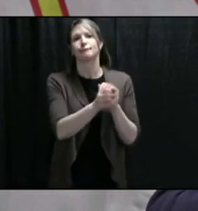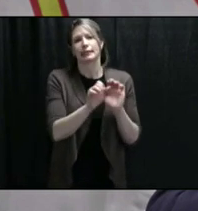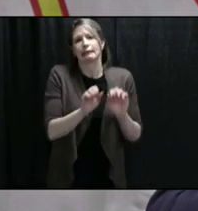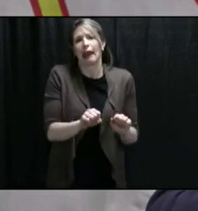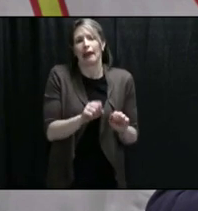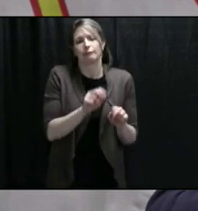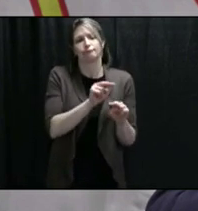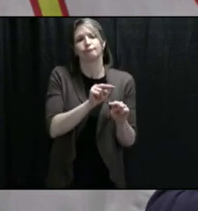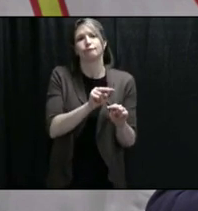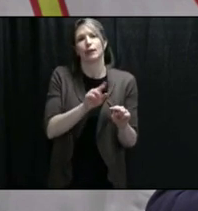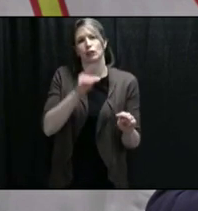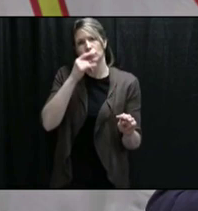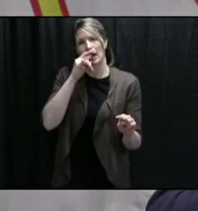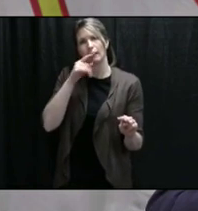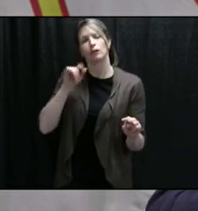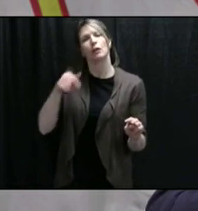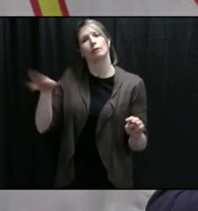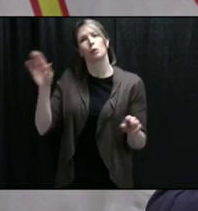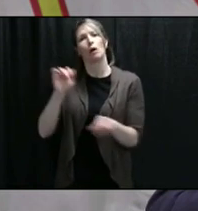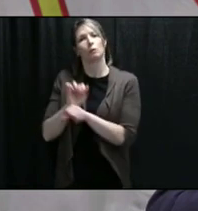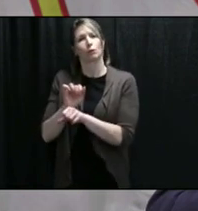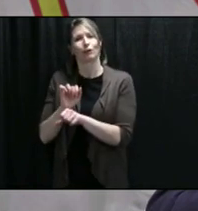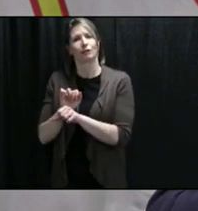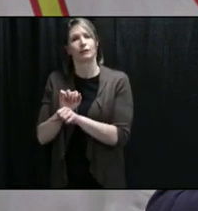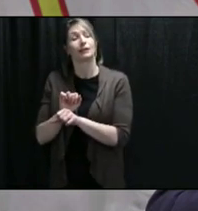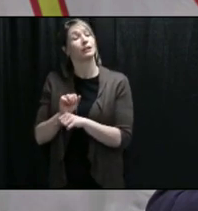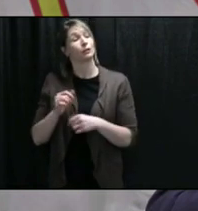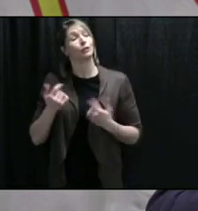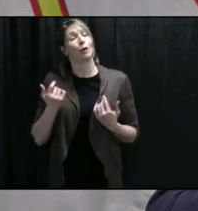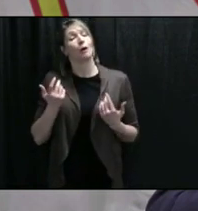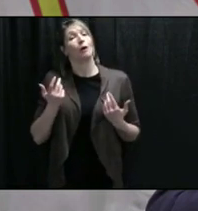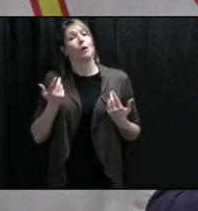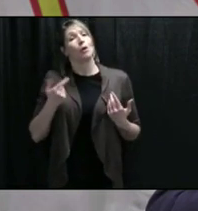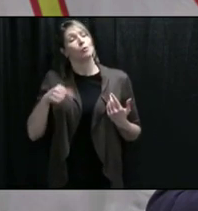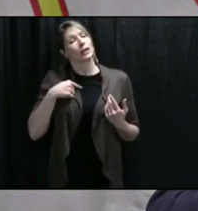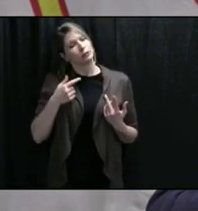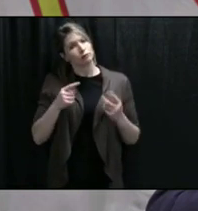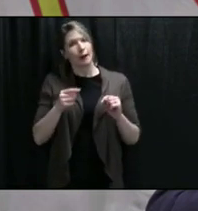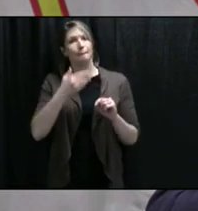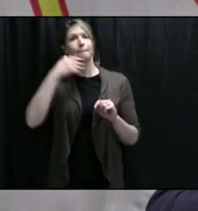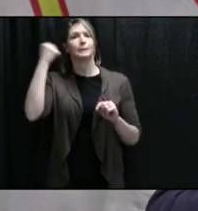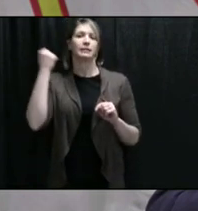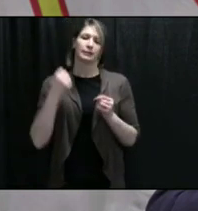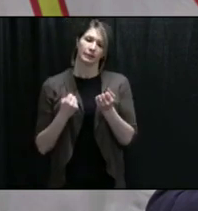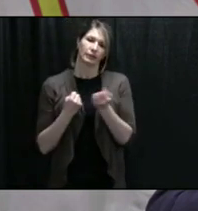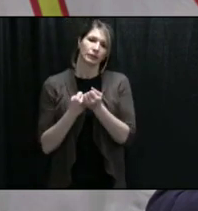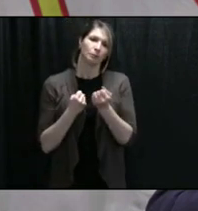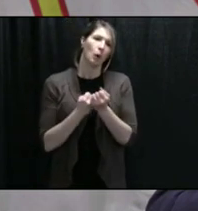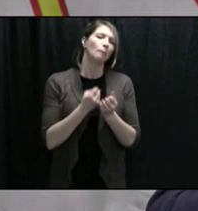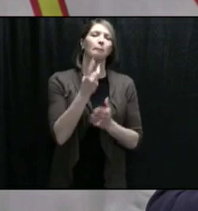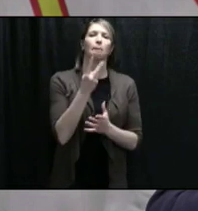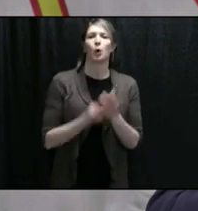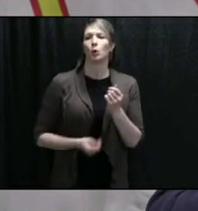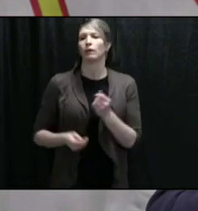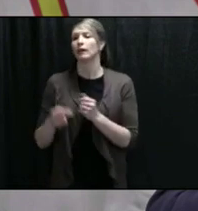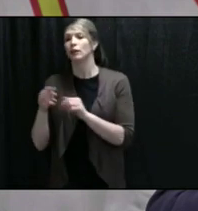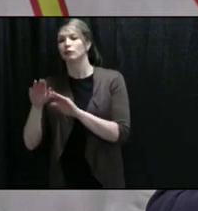we've been doing as a province in supporting those essential workers, especially our grocery store operators.